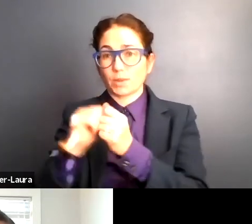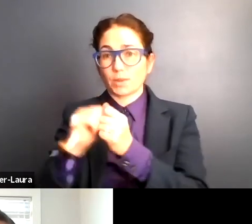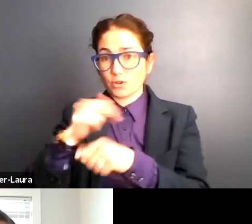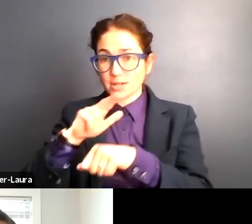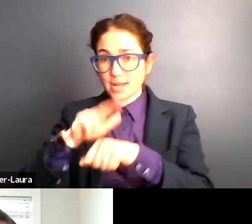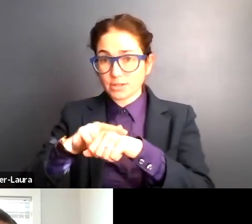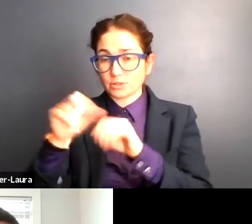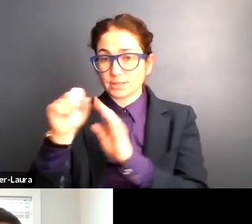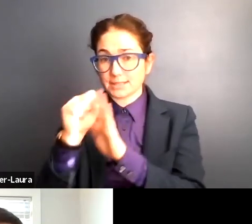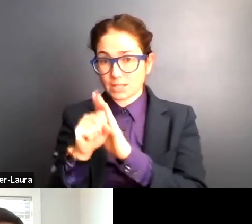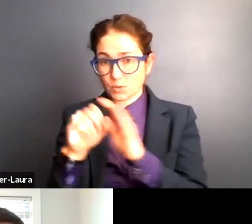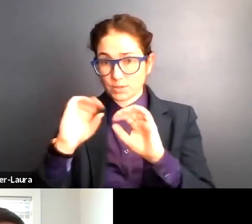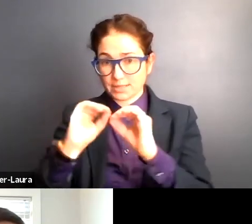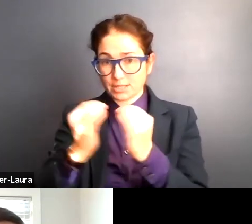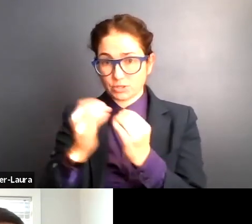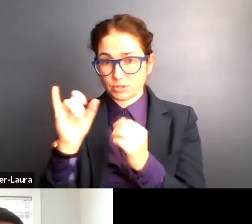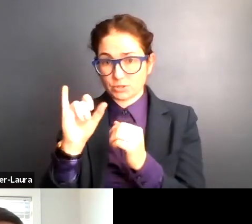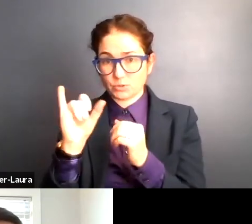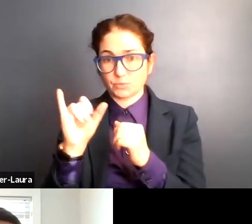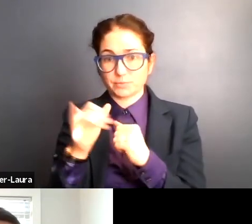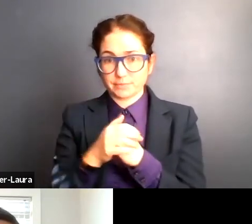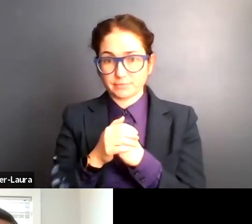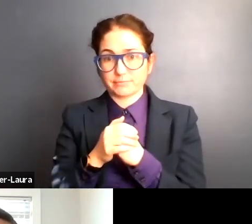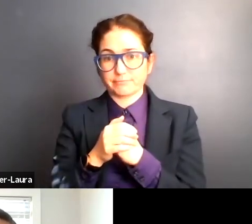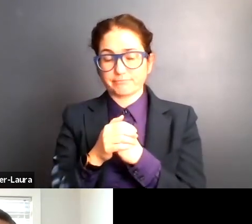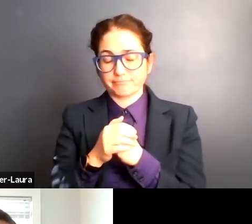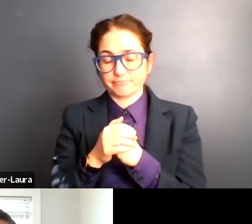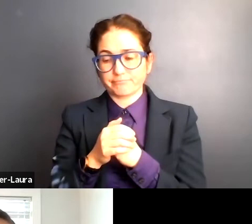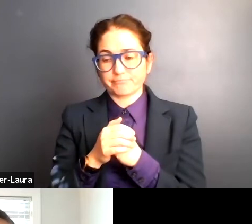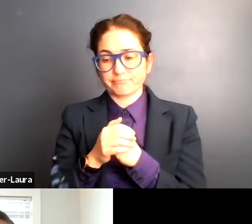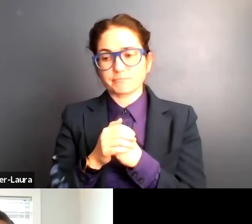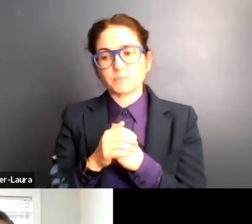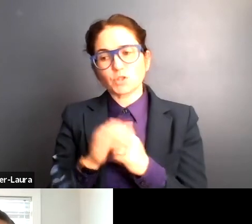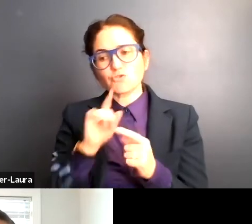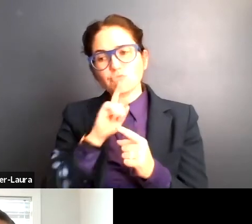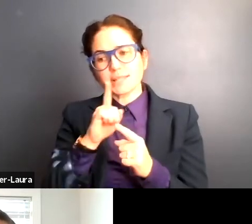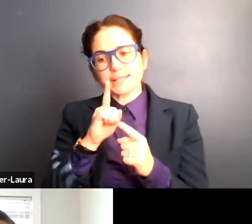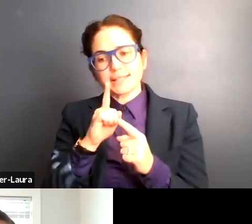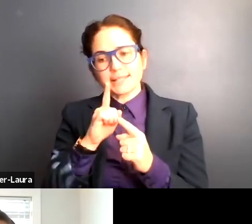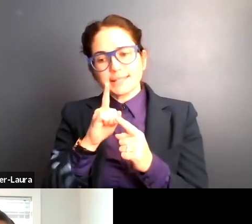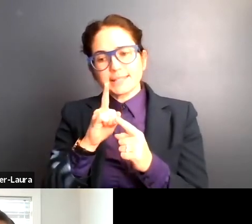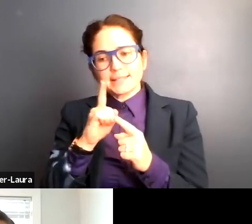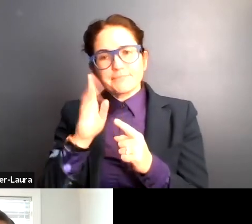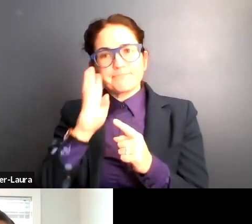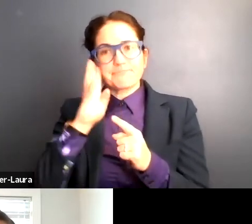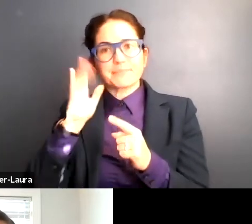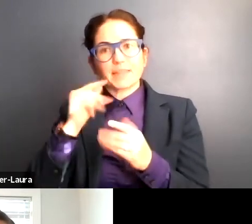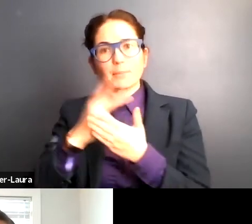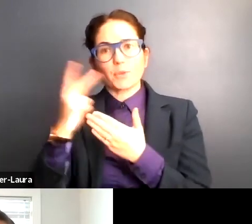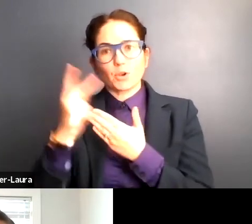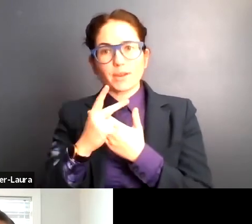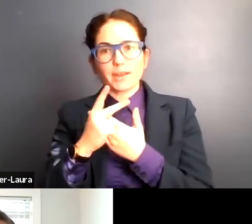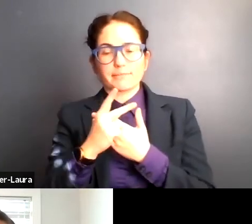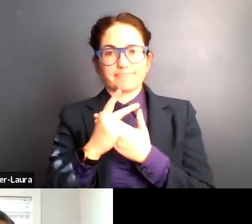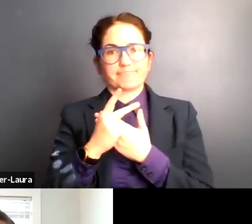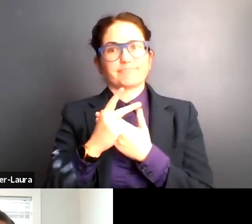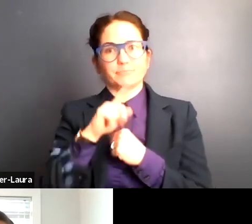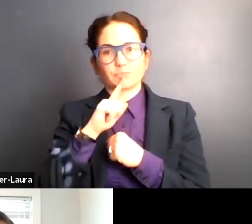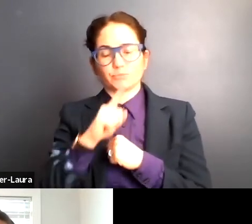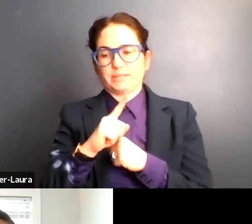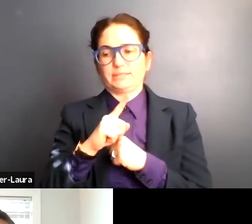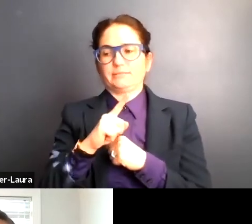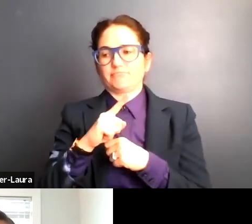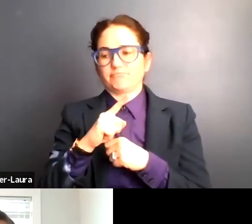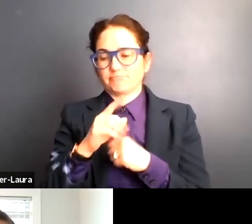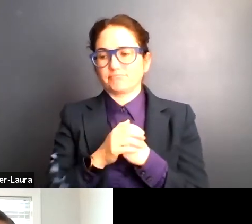organizations. But, uh, really creating this program, um, has really made a difference for